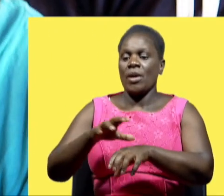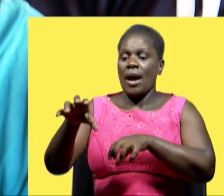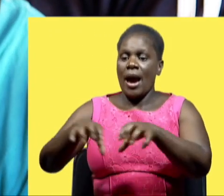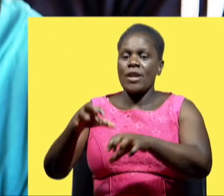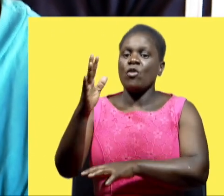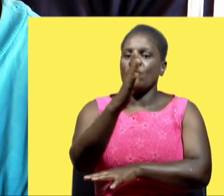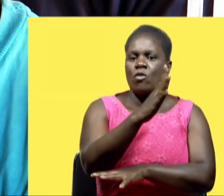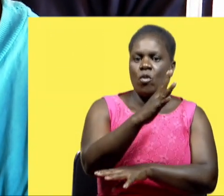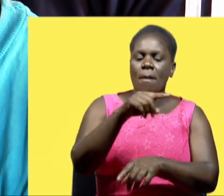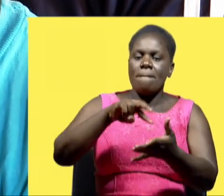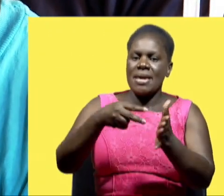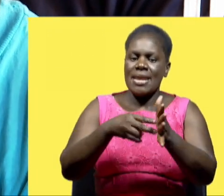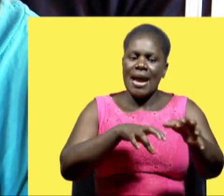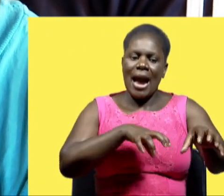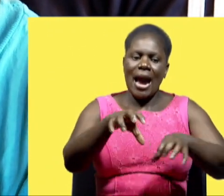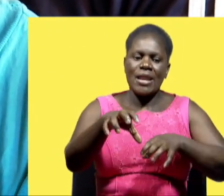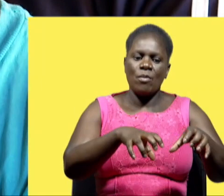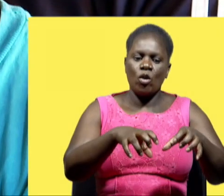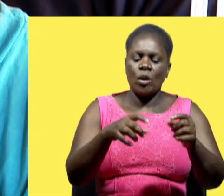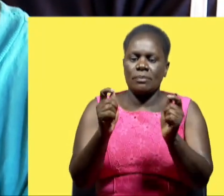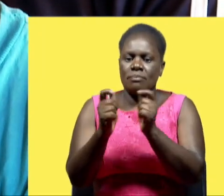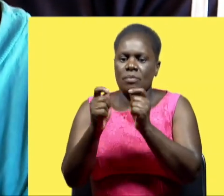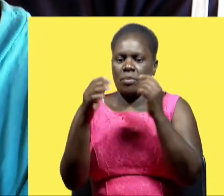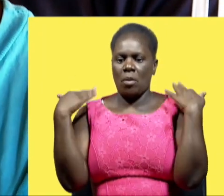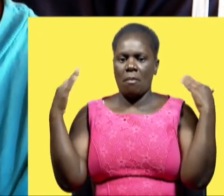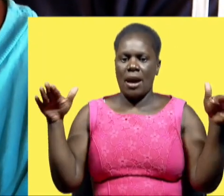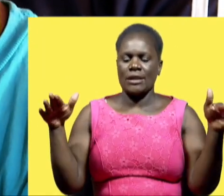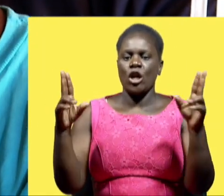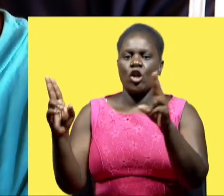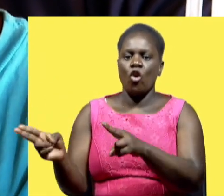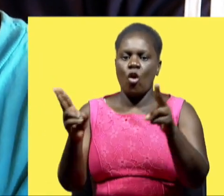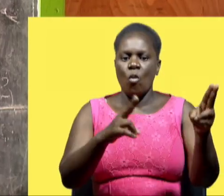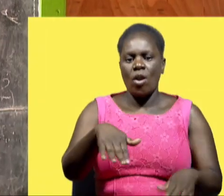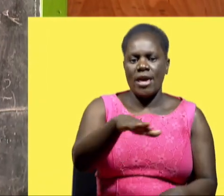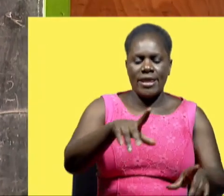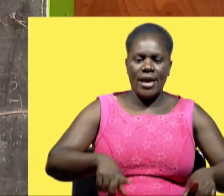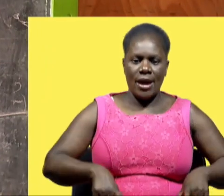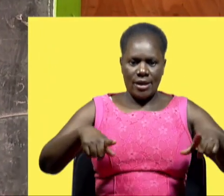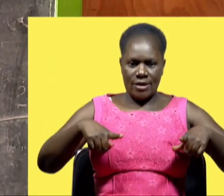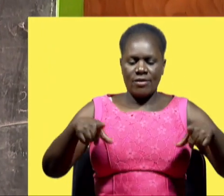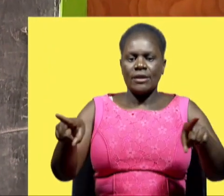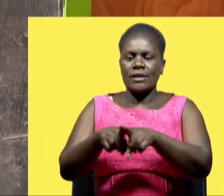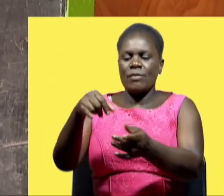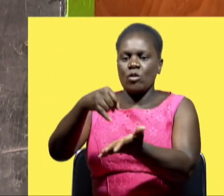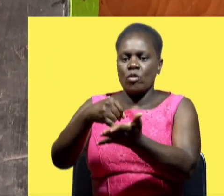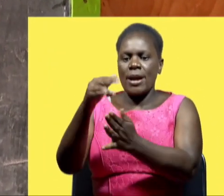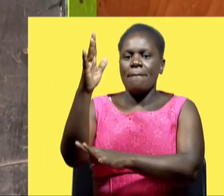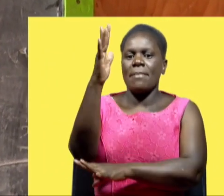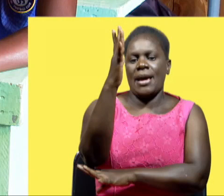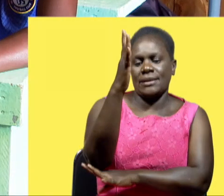refers to the wild animals, insects and birds in their natural habitat. It also includes plants.